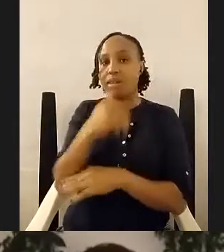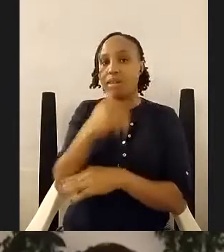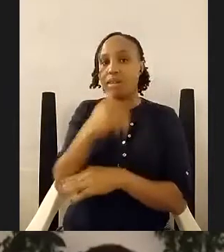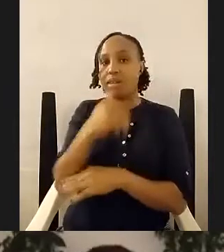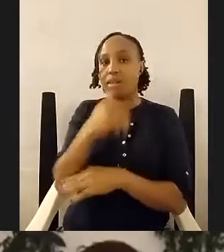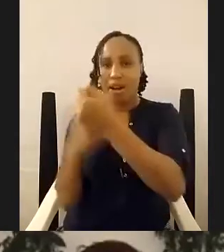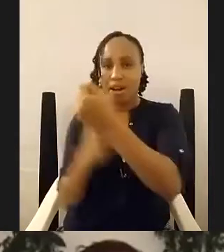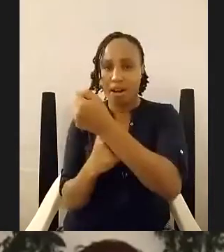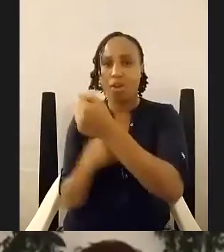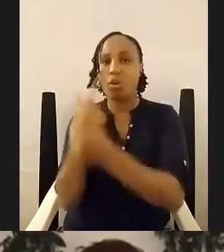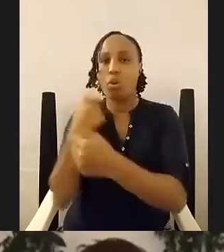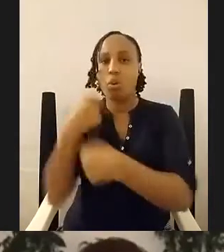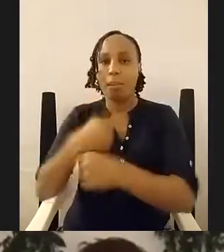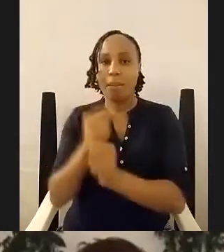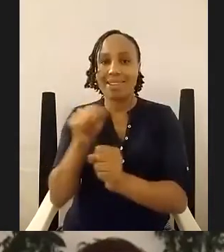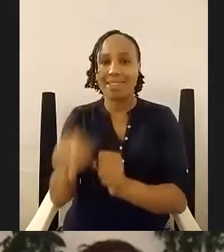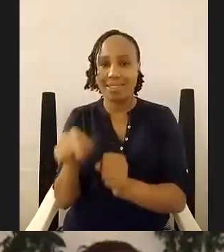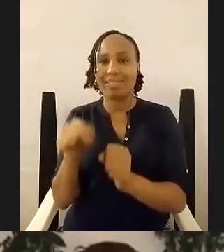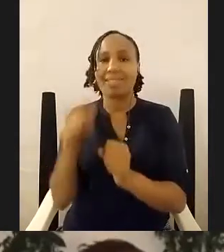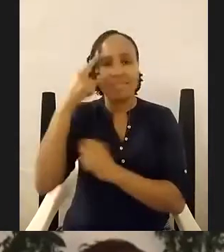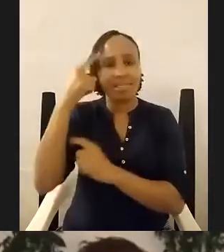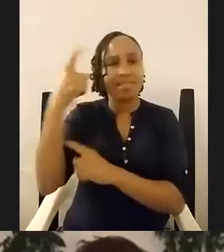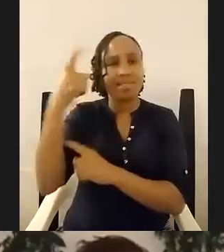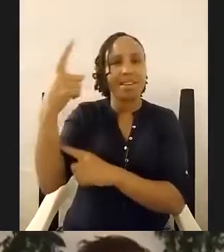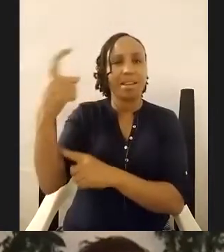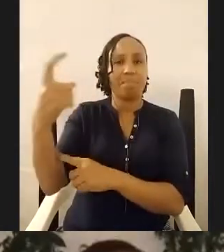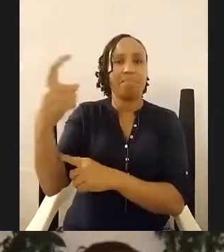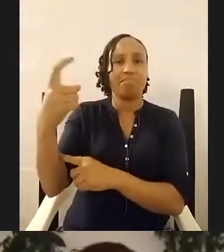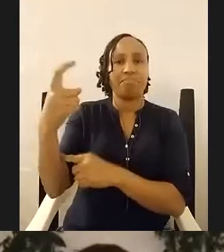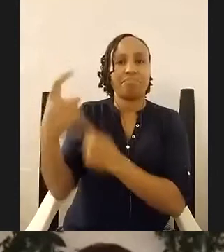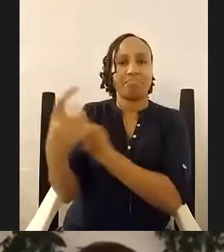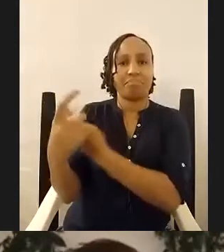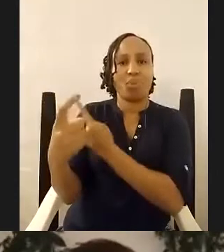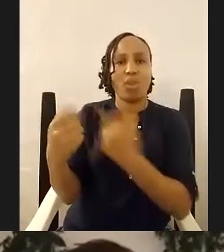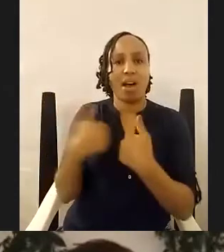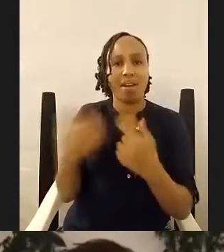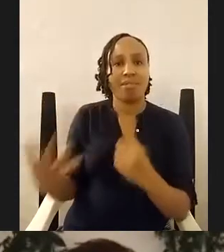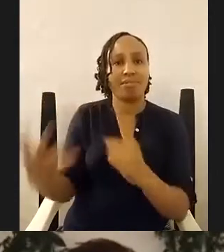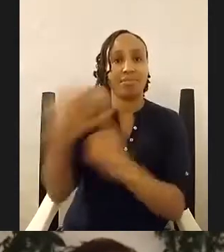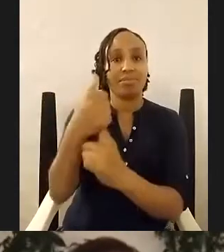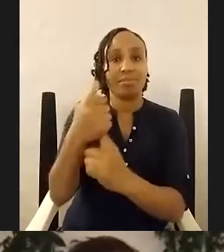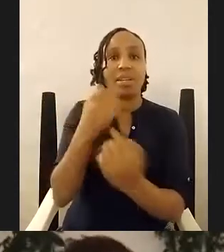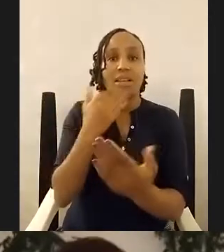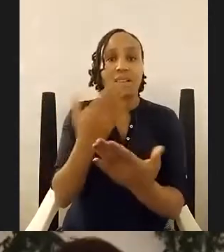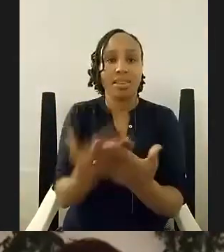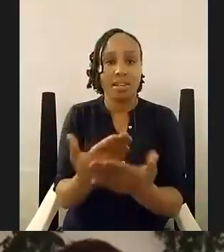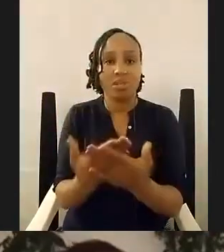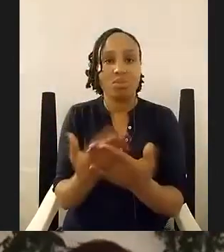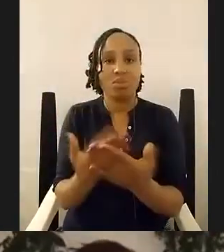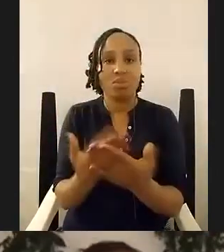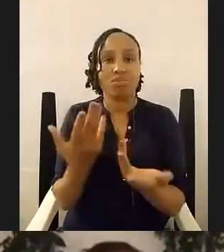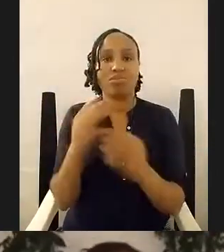this vision this dream that washuka and i have had for so many years a reality thank you to the charger world world with capital sacred browsing